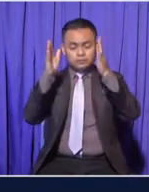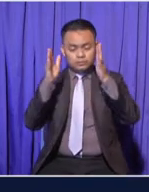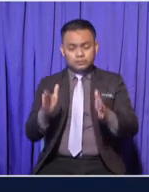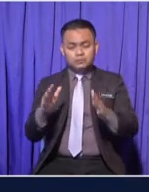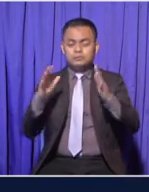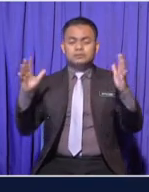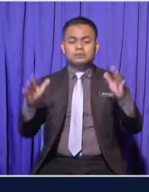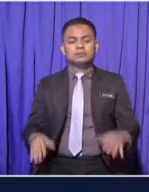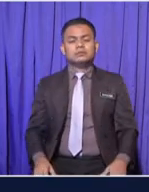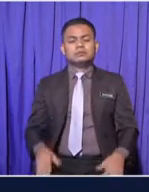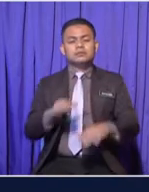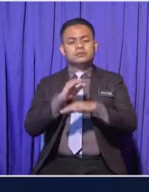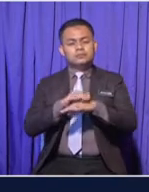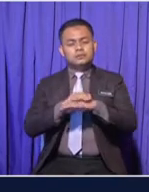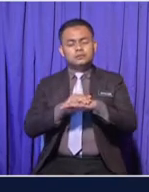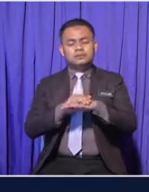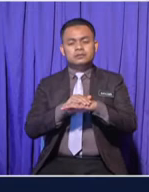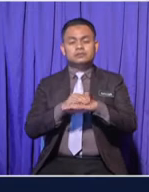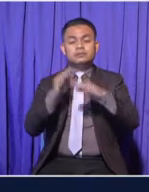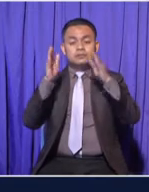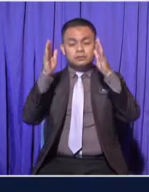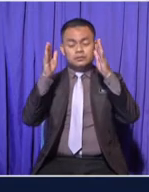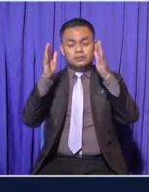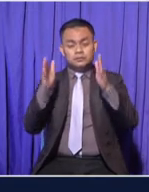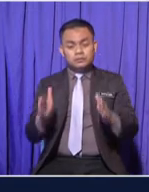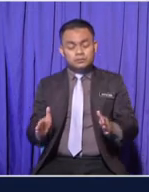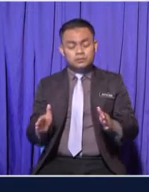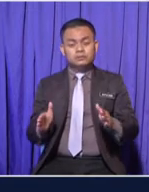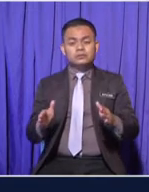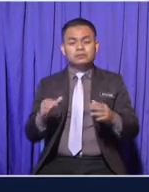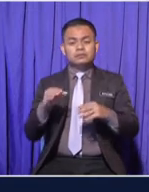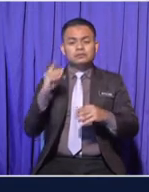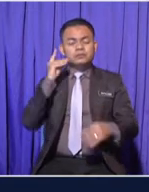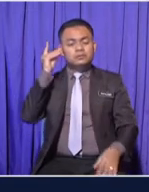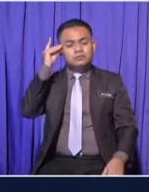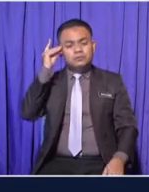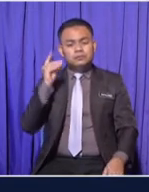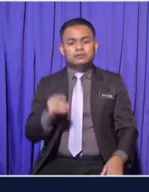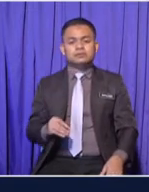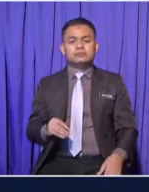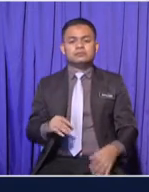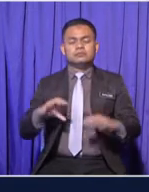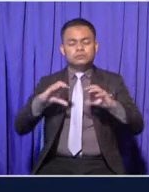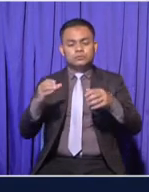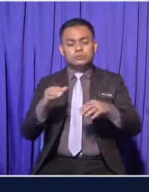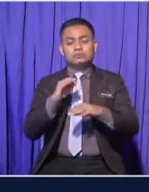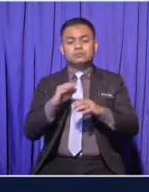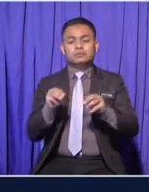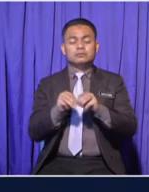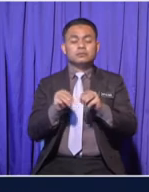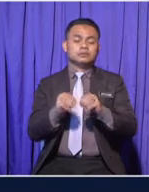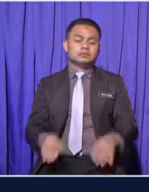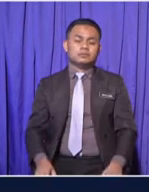of things that grown up can do A lot of adults can job